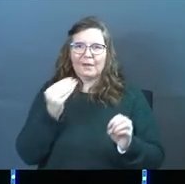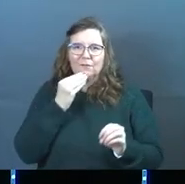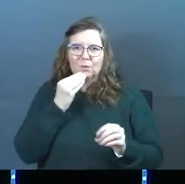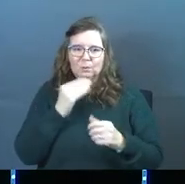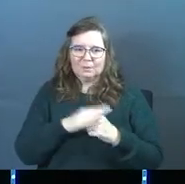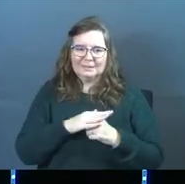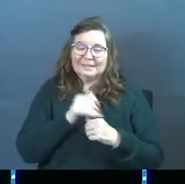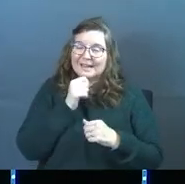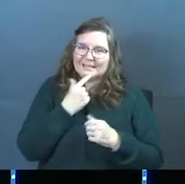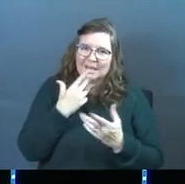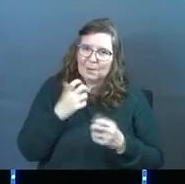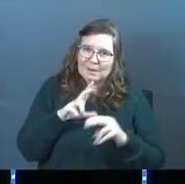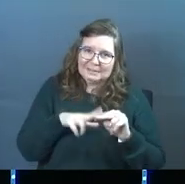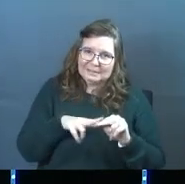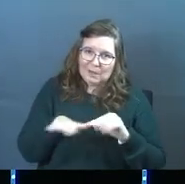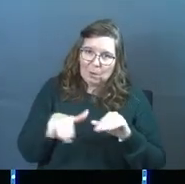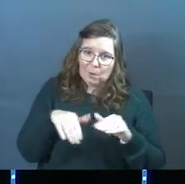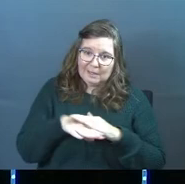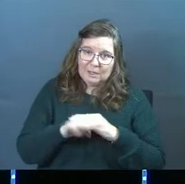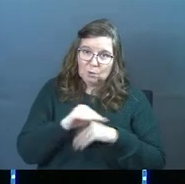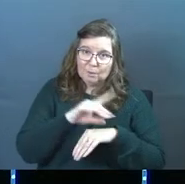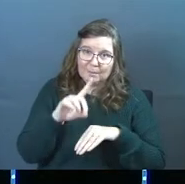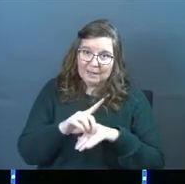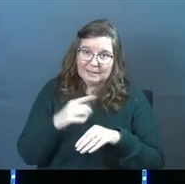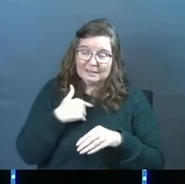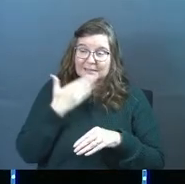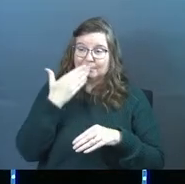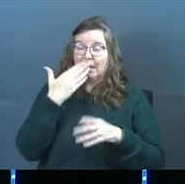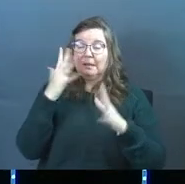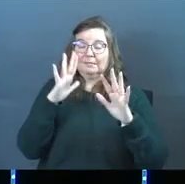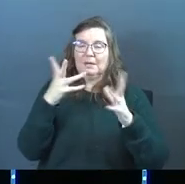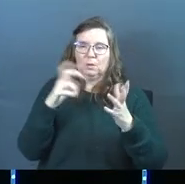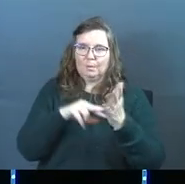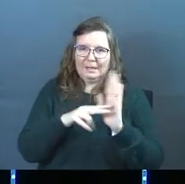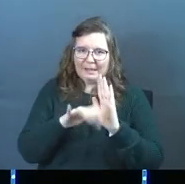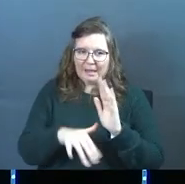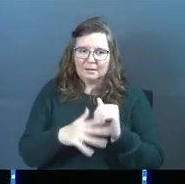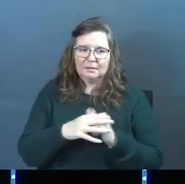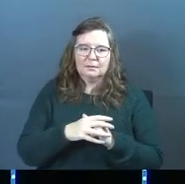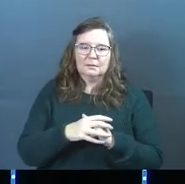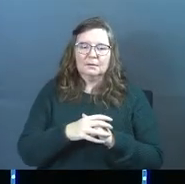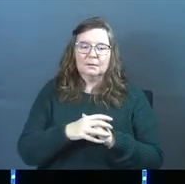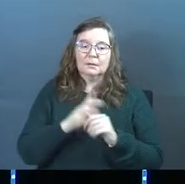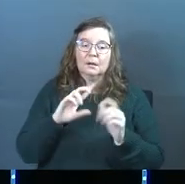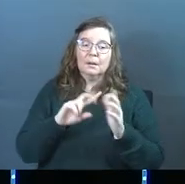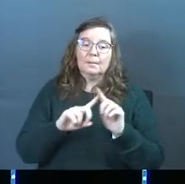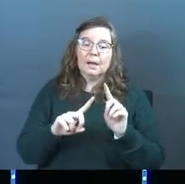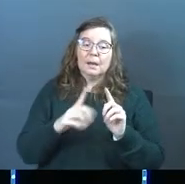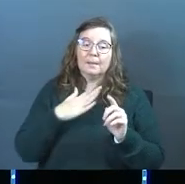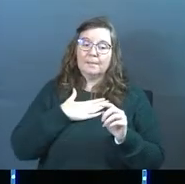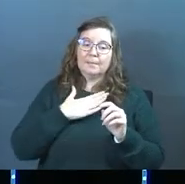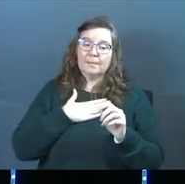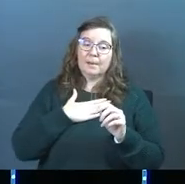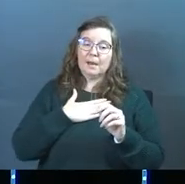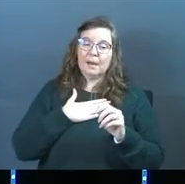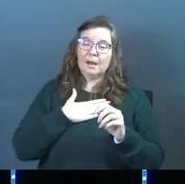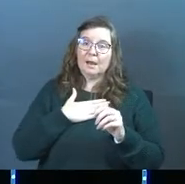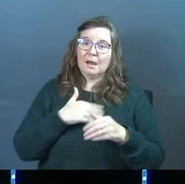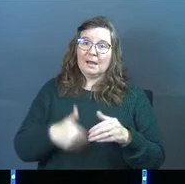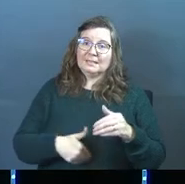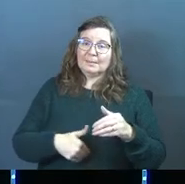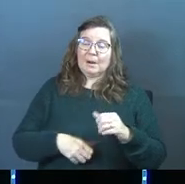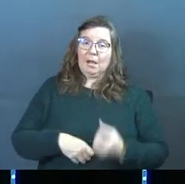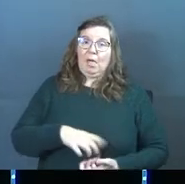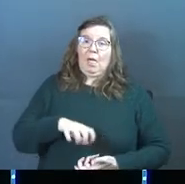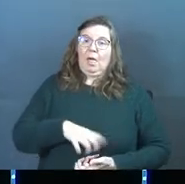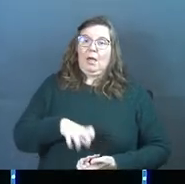food. Not saying I want to sit there and, like, walk into a McDonald's and smell all the smells. I don't mean it like that. But it's like, but my stomach is no longer